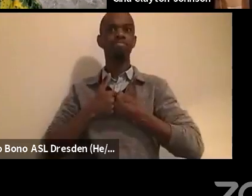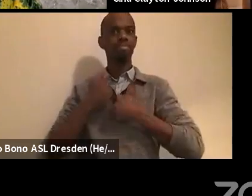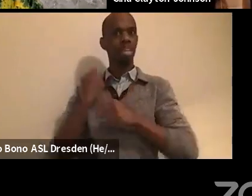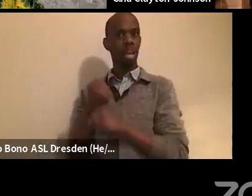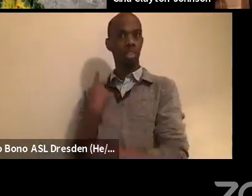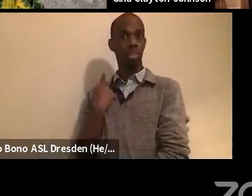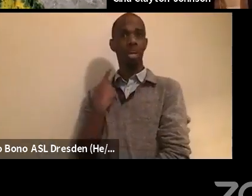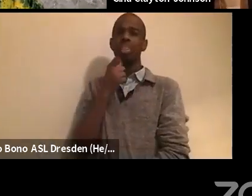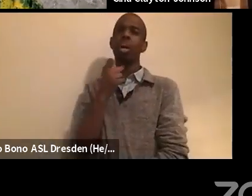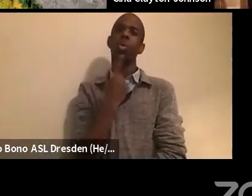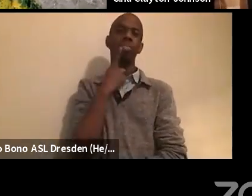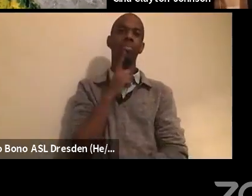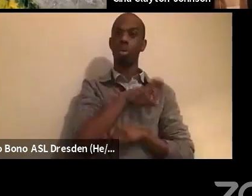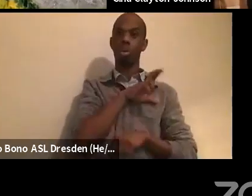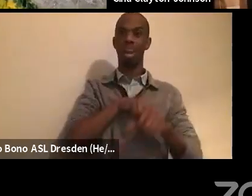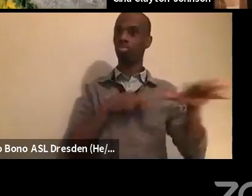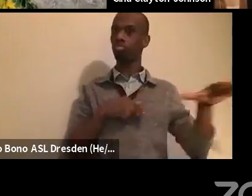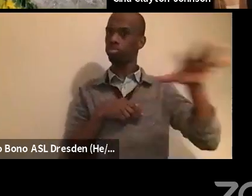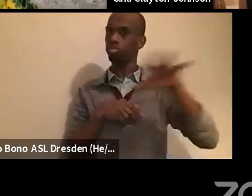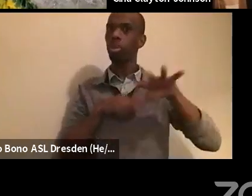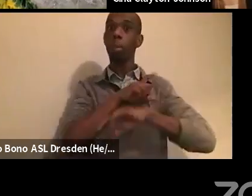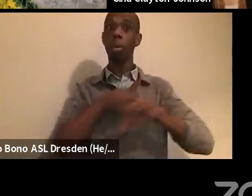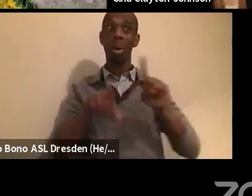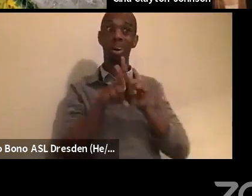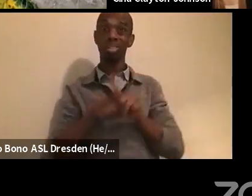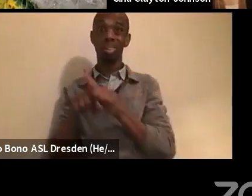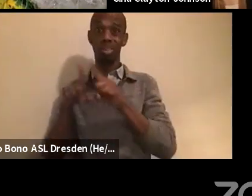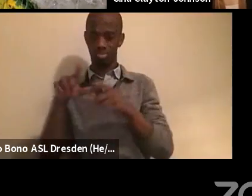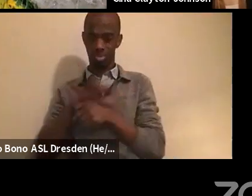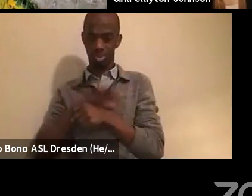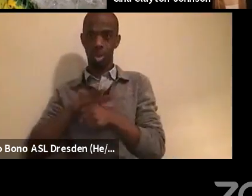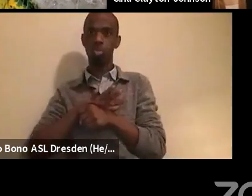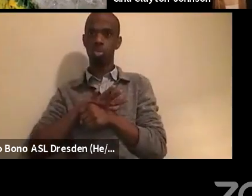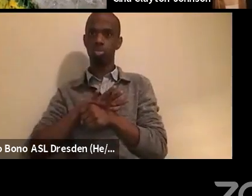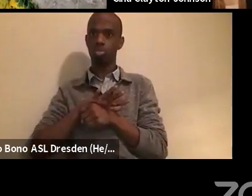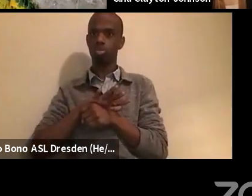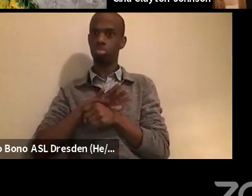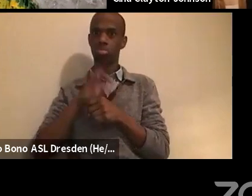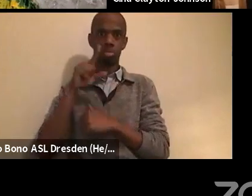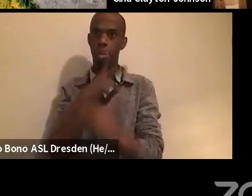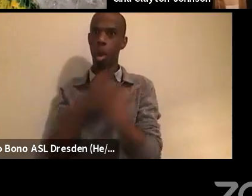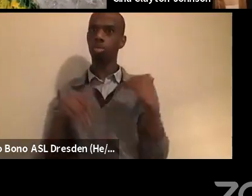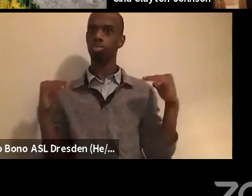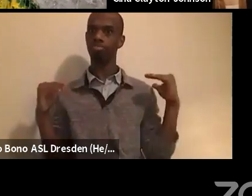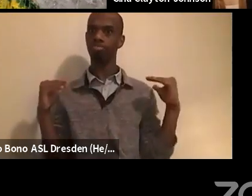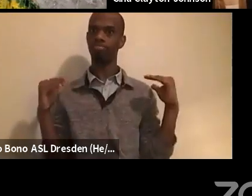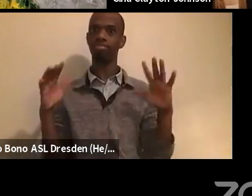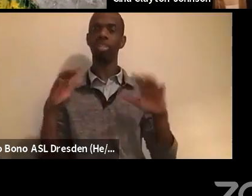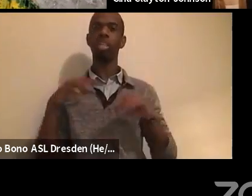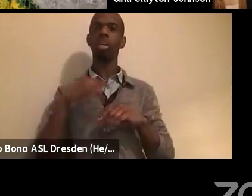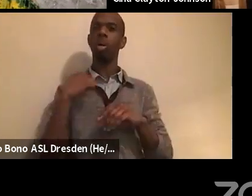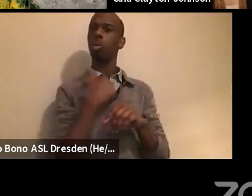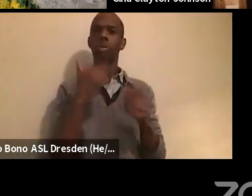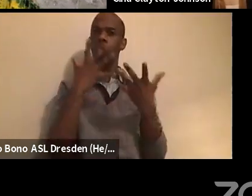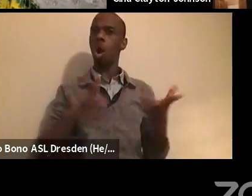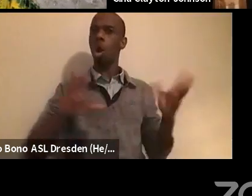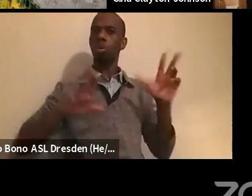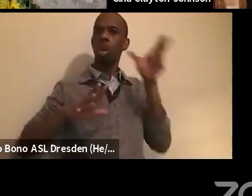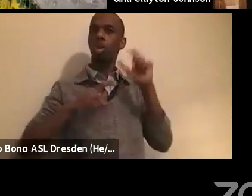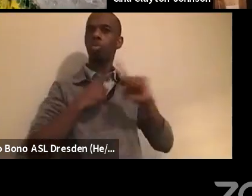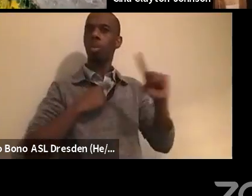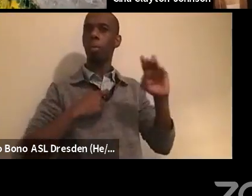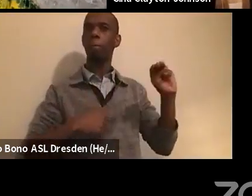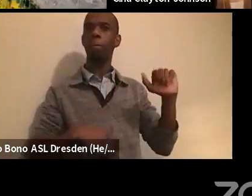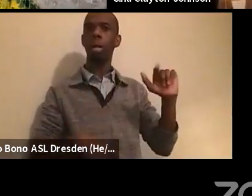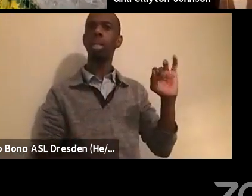national level, but also here at the local level, as we, uh, heard about from, from Molina around, uh, Black Lives